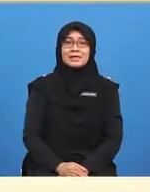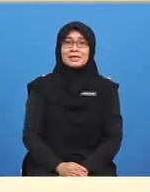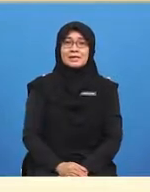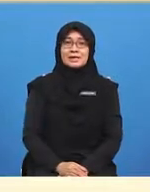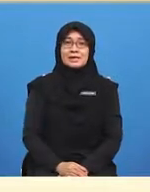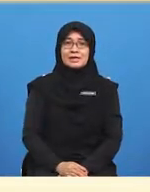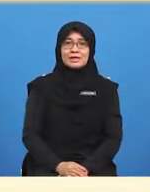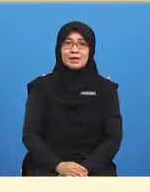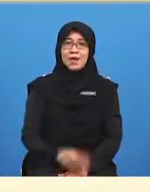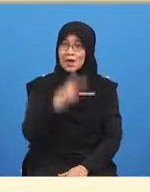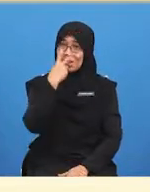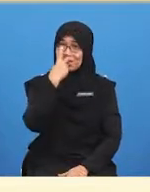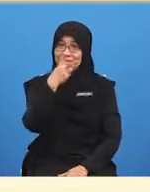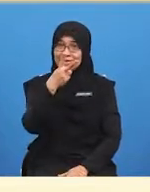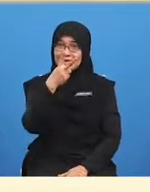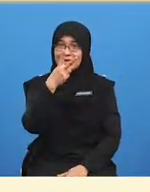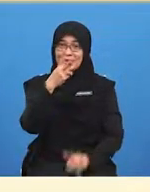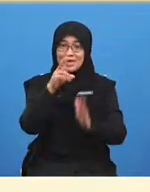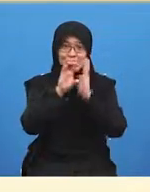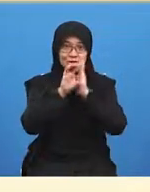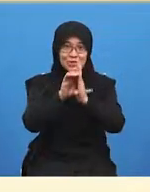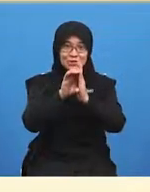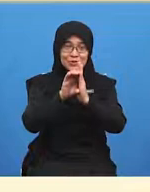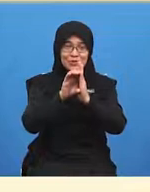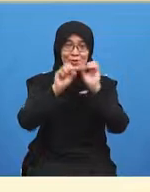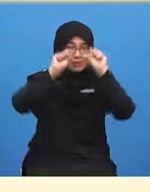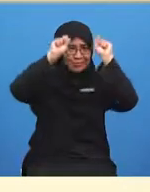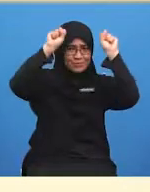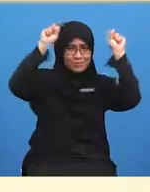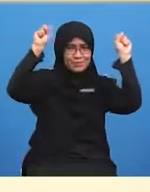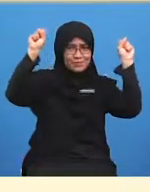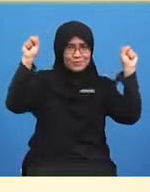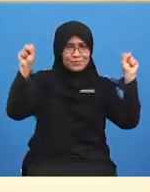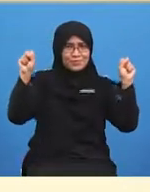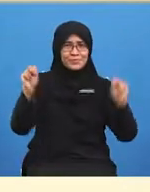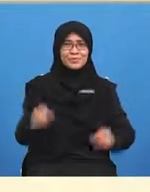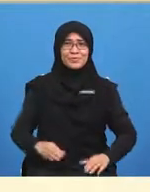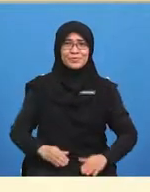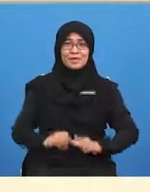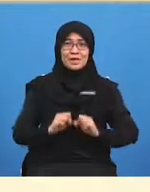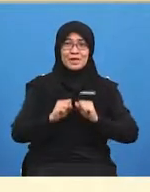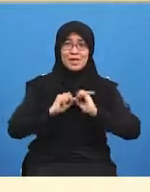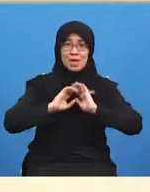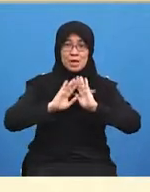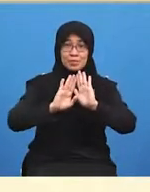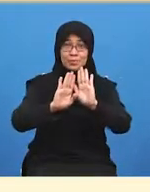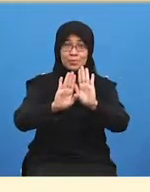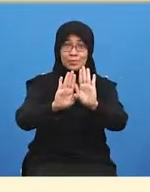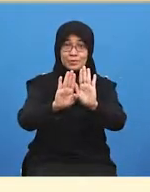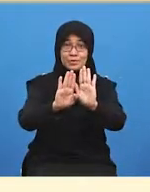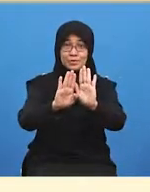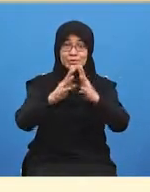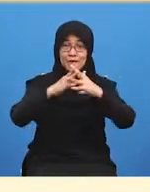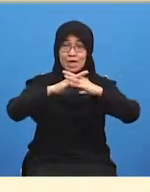really really really really high and then we're going to push away to